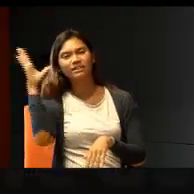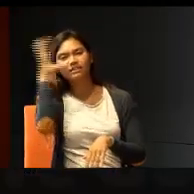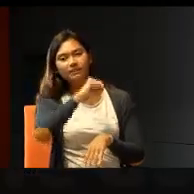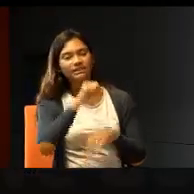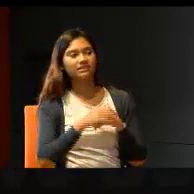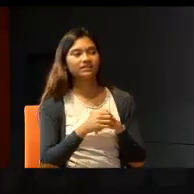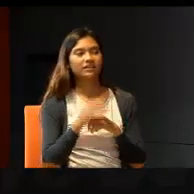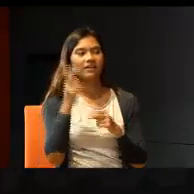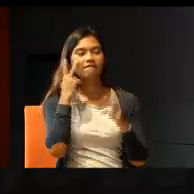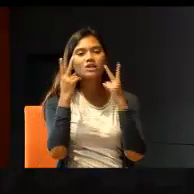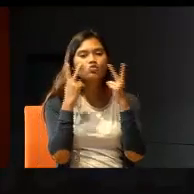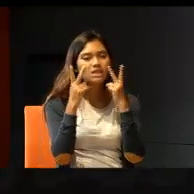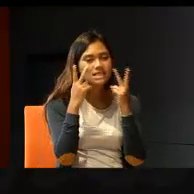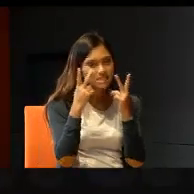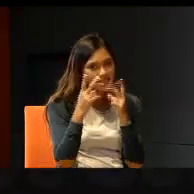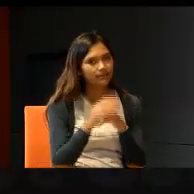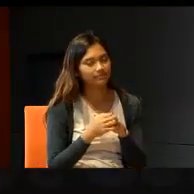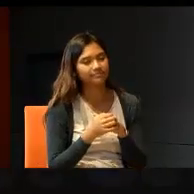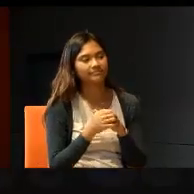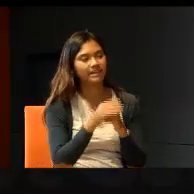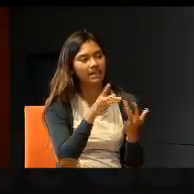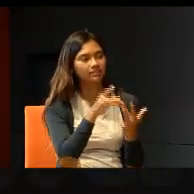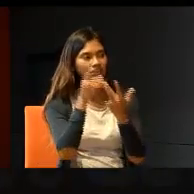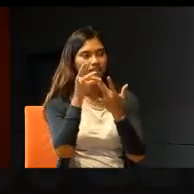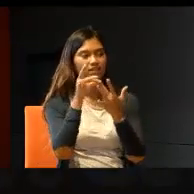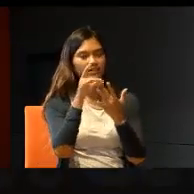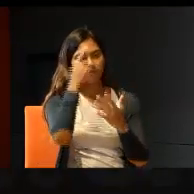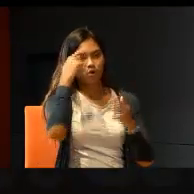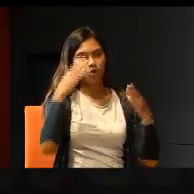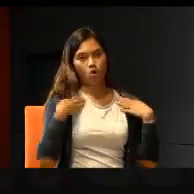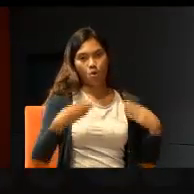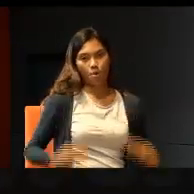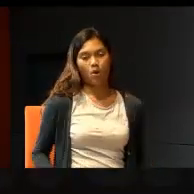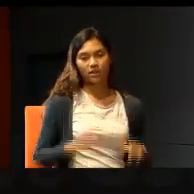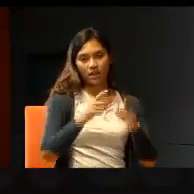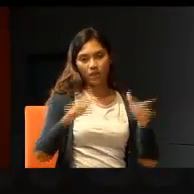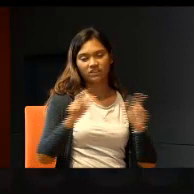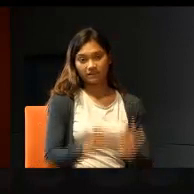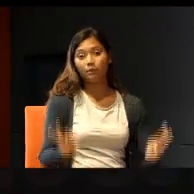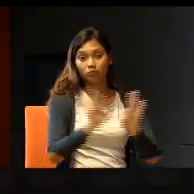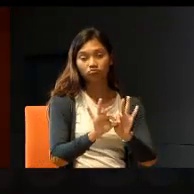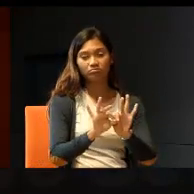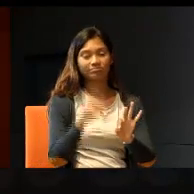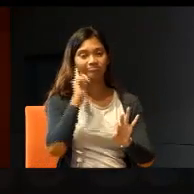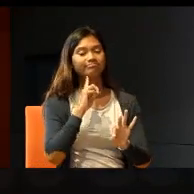where visually, especially for body language, it's very important.